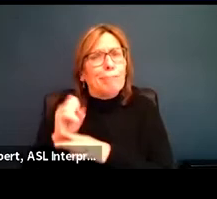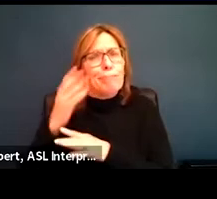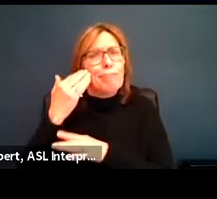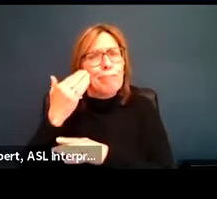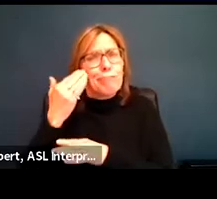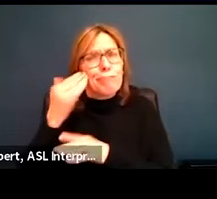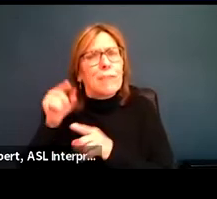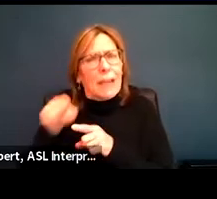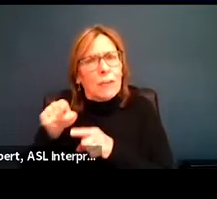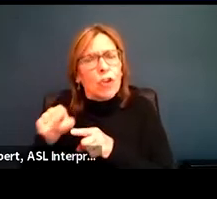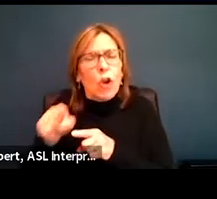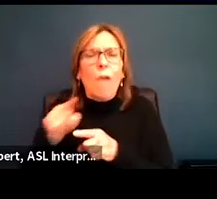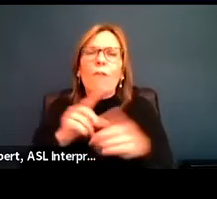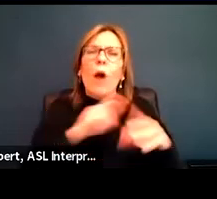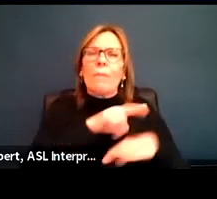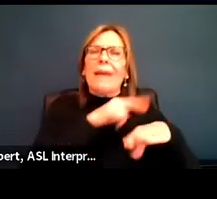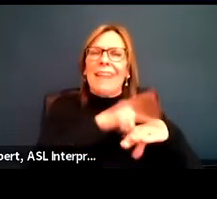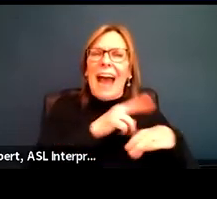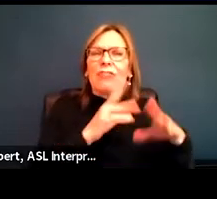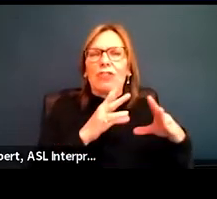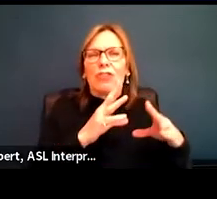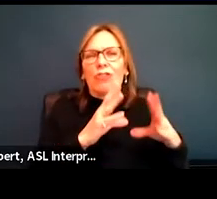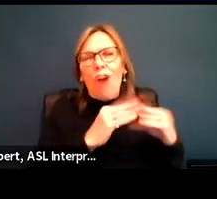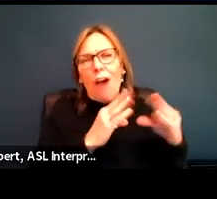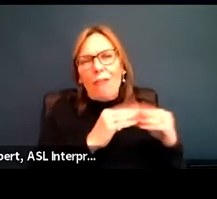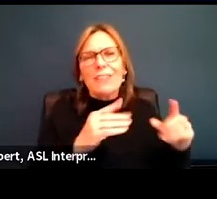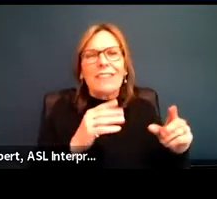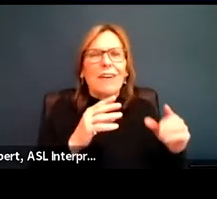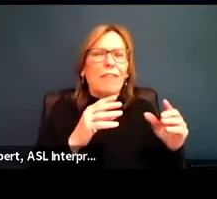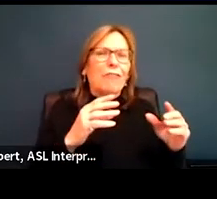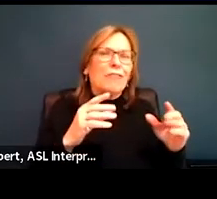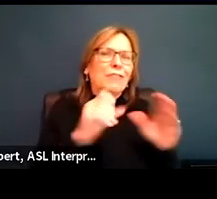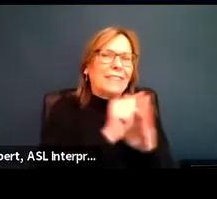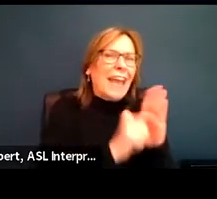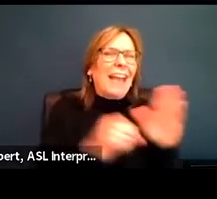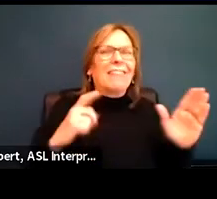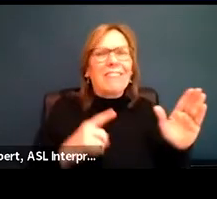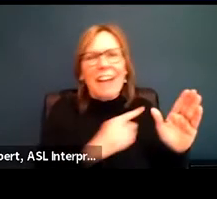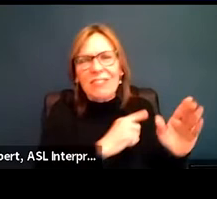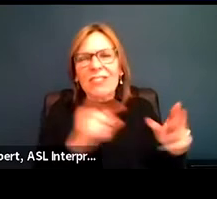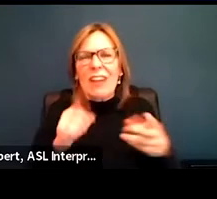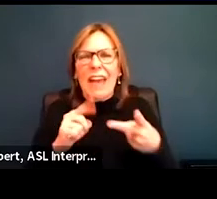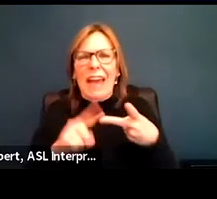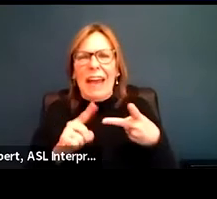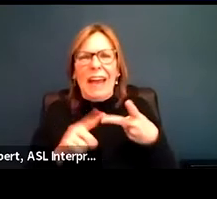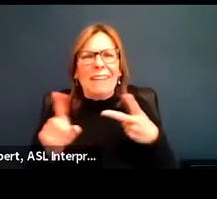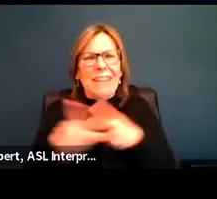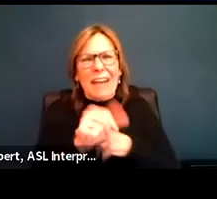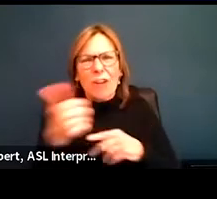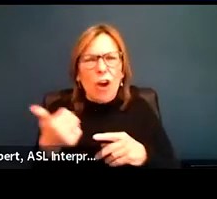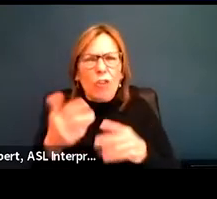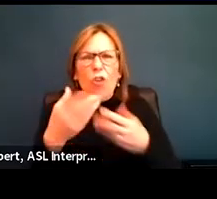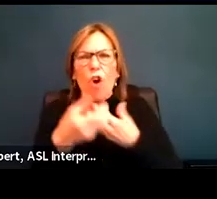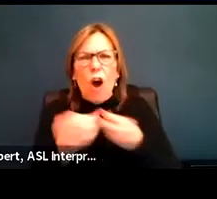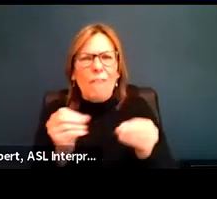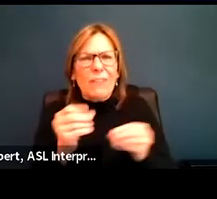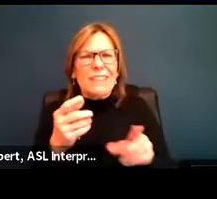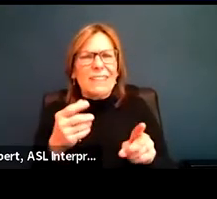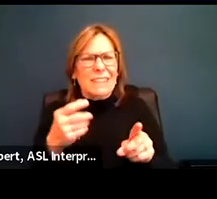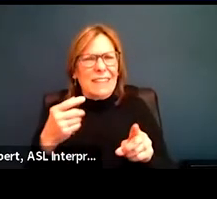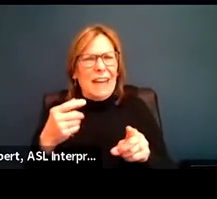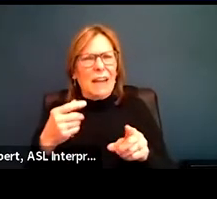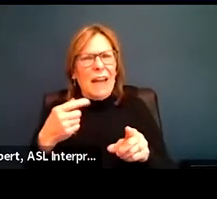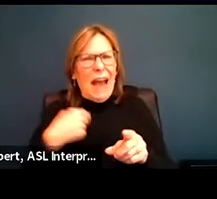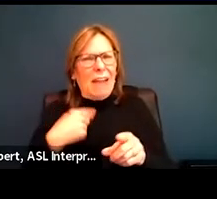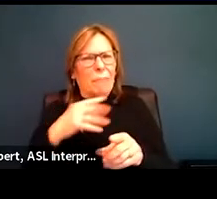the National Conference of State Legislature and from a couple of coalitions that this office is a member of that I think would